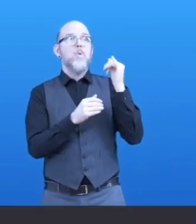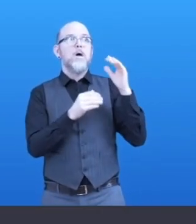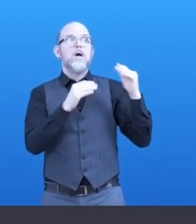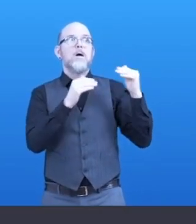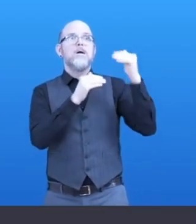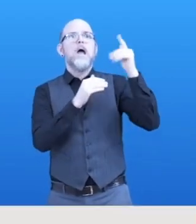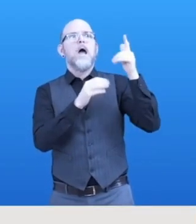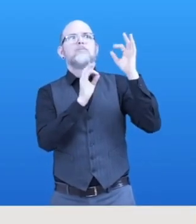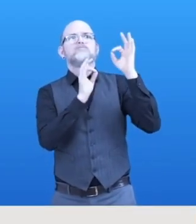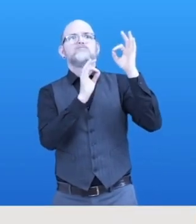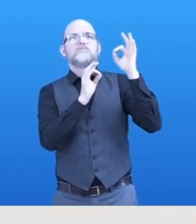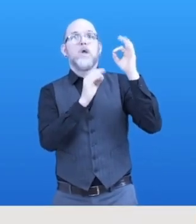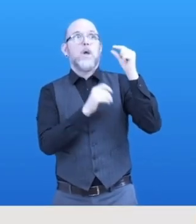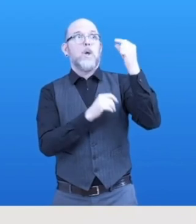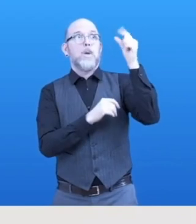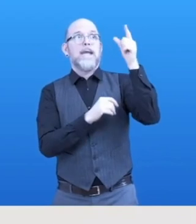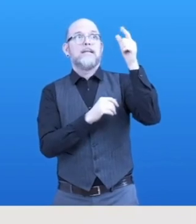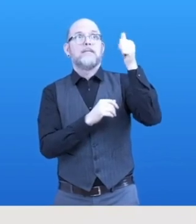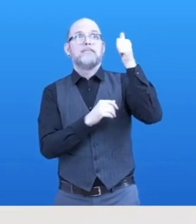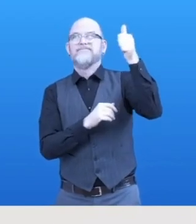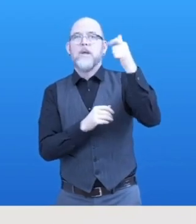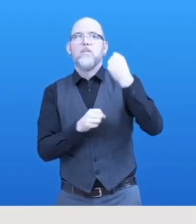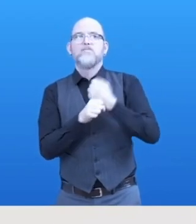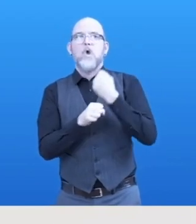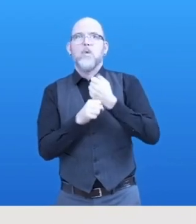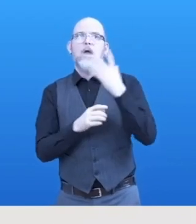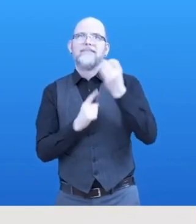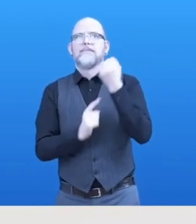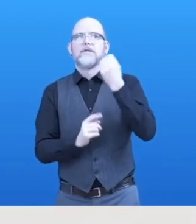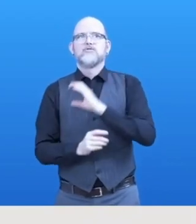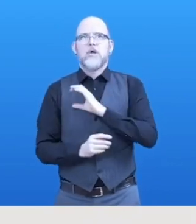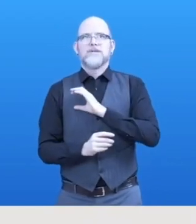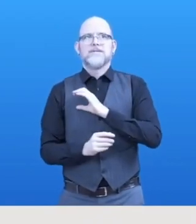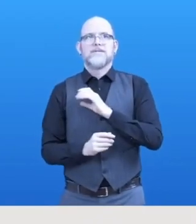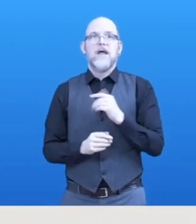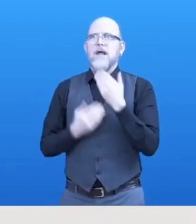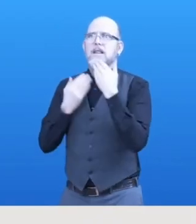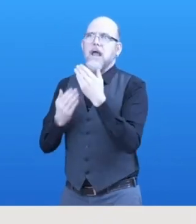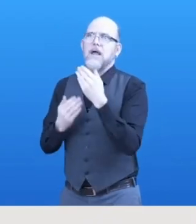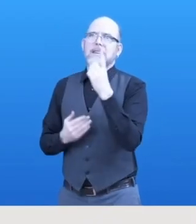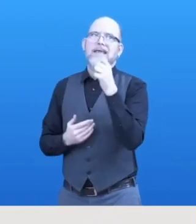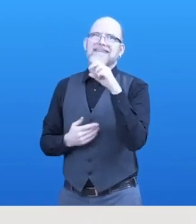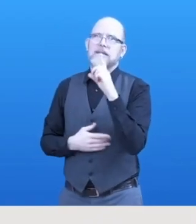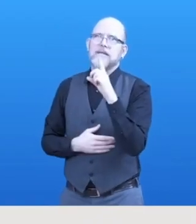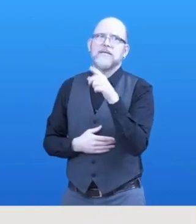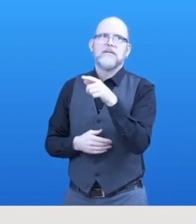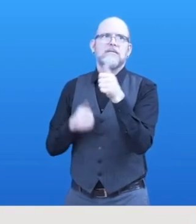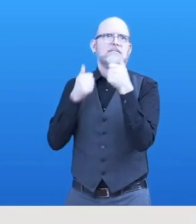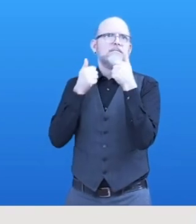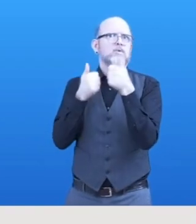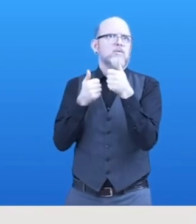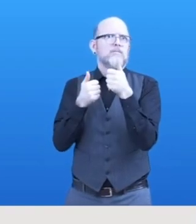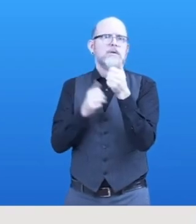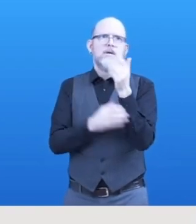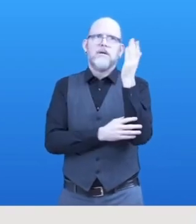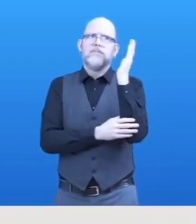Thanks, David. These are really very valuable insights, and I'm sure they are really built